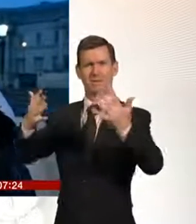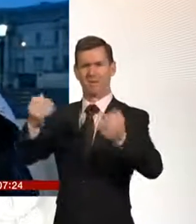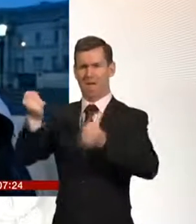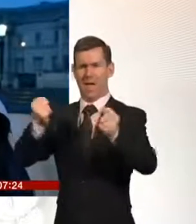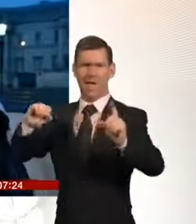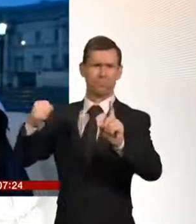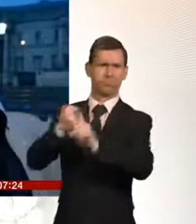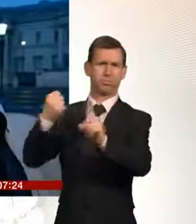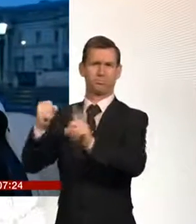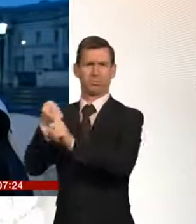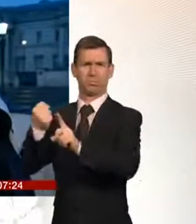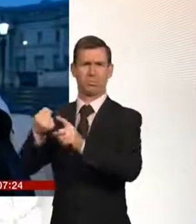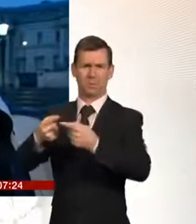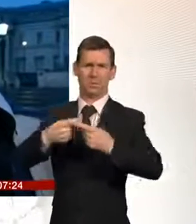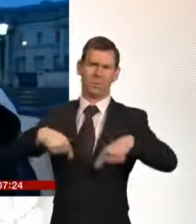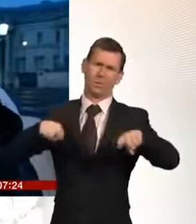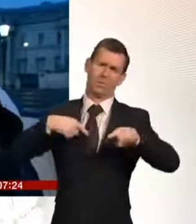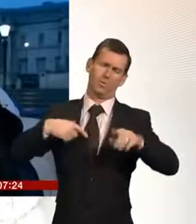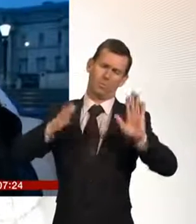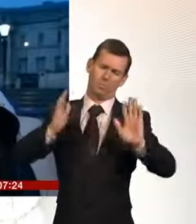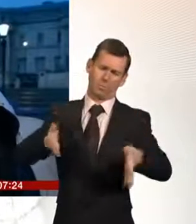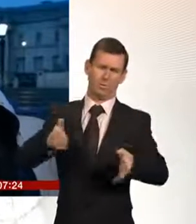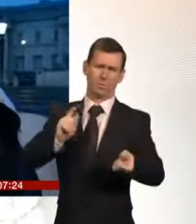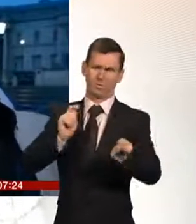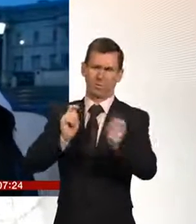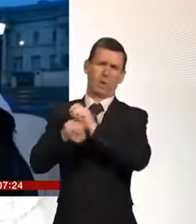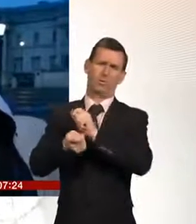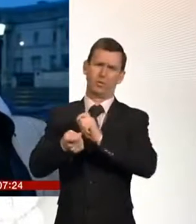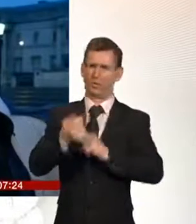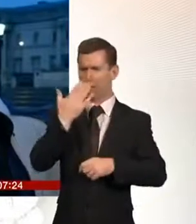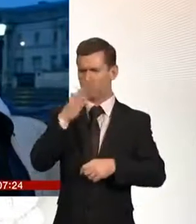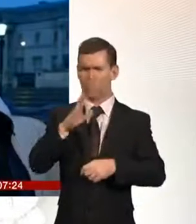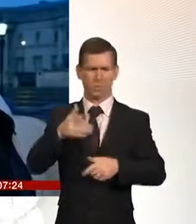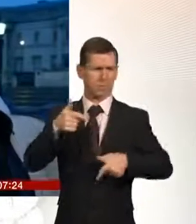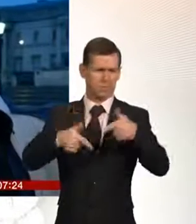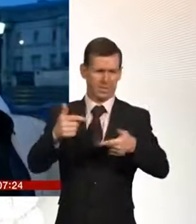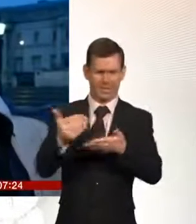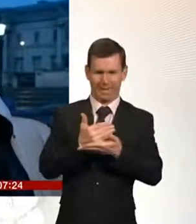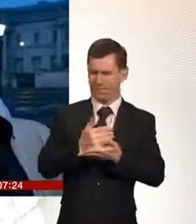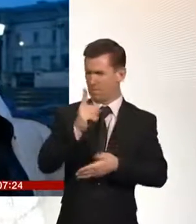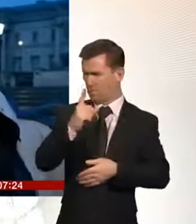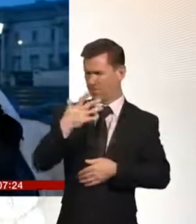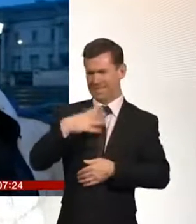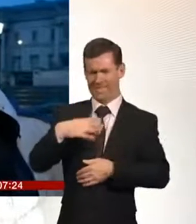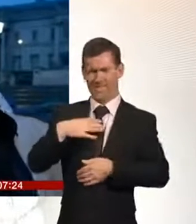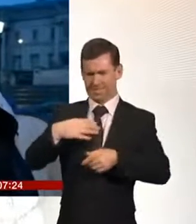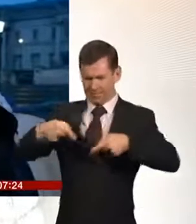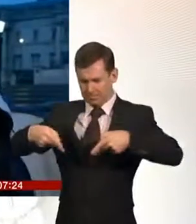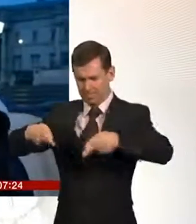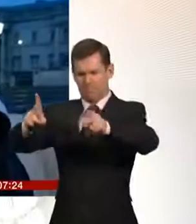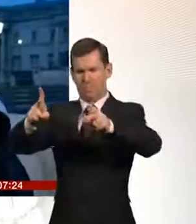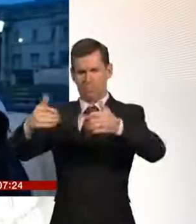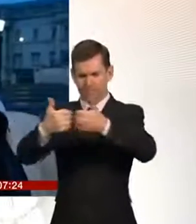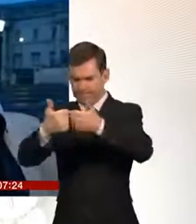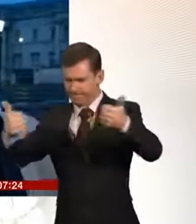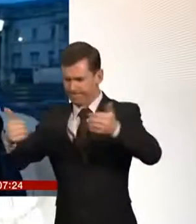yes we're to we need to change to train kids and schools to be safe but we need infrastructure to make the the enable their parents to feel safe